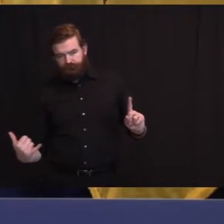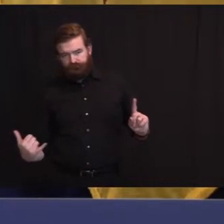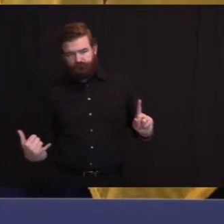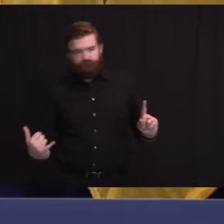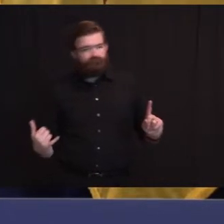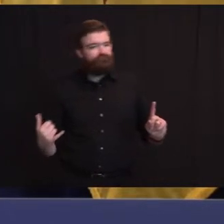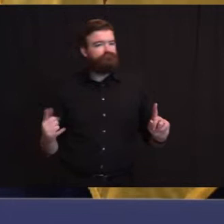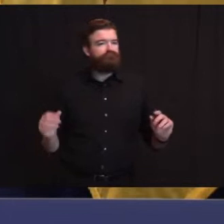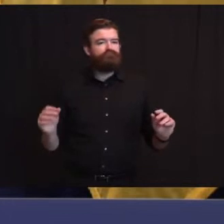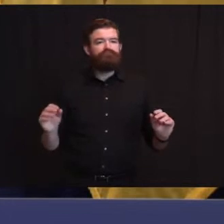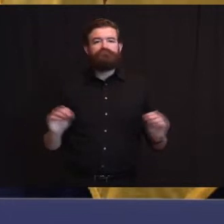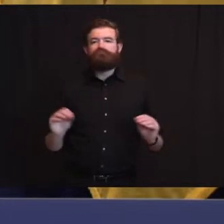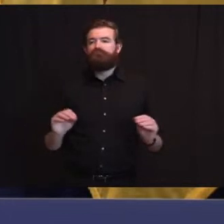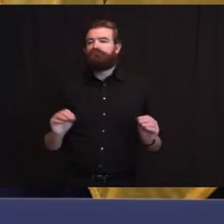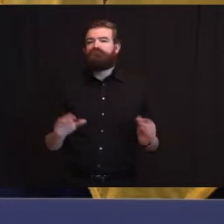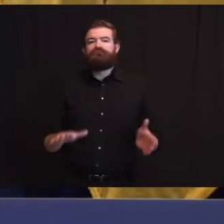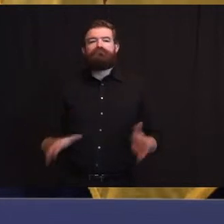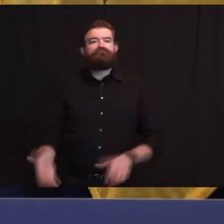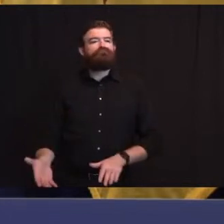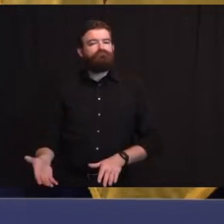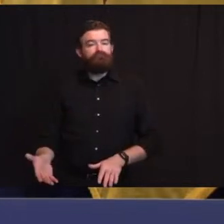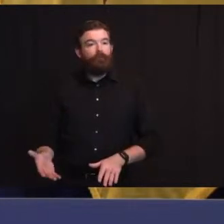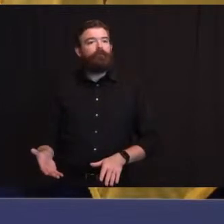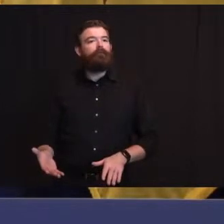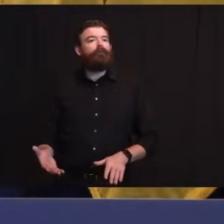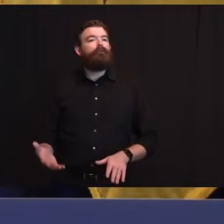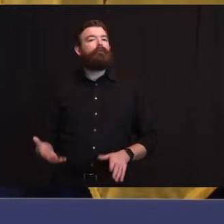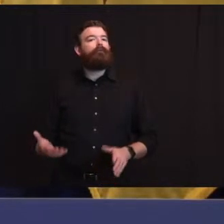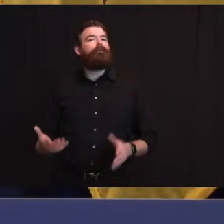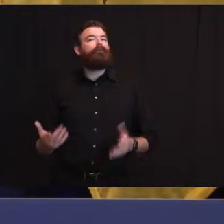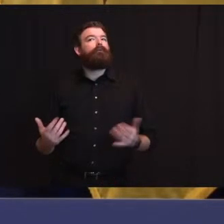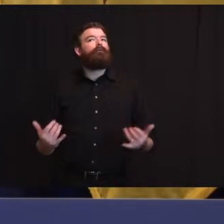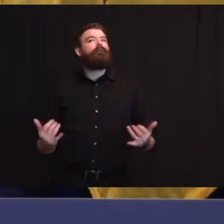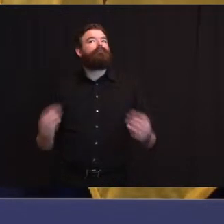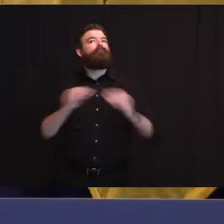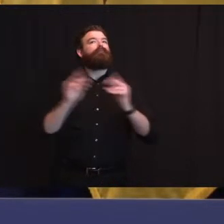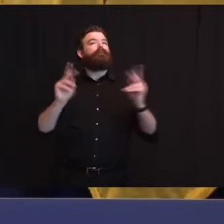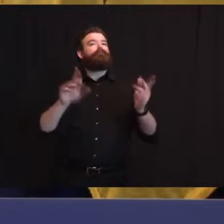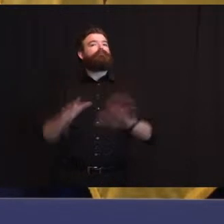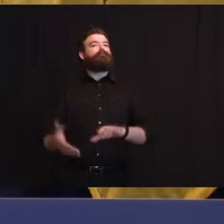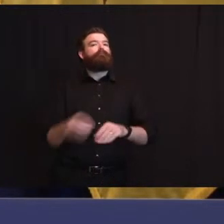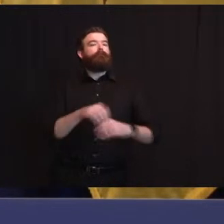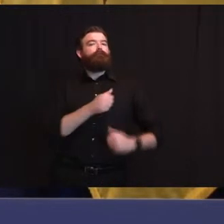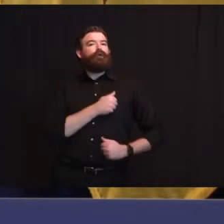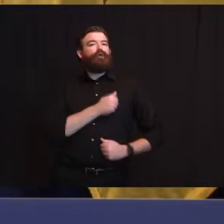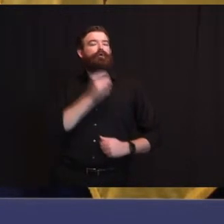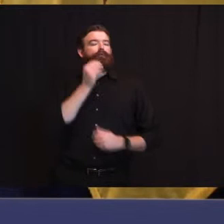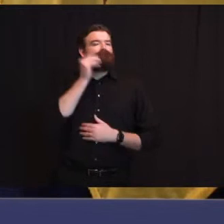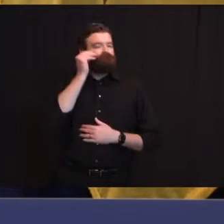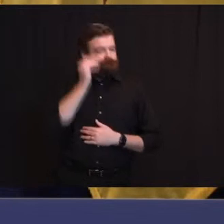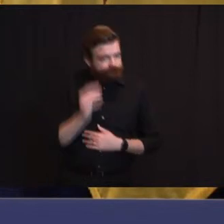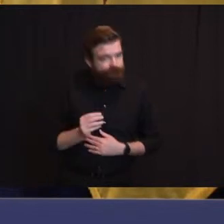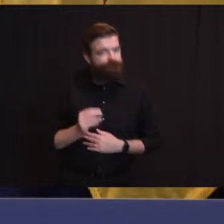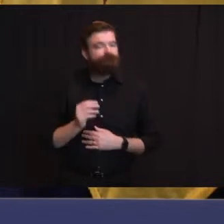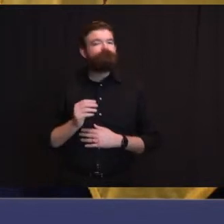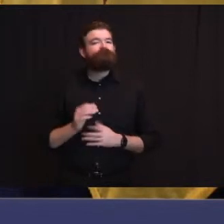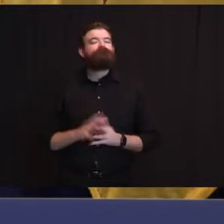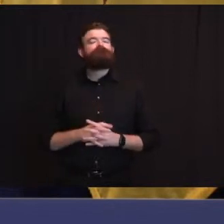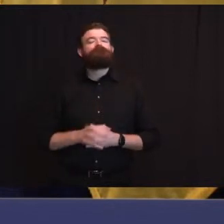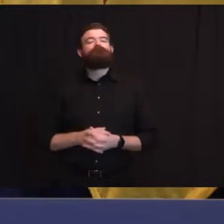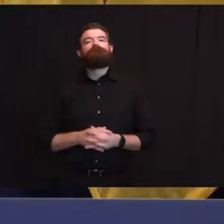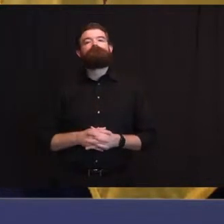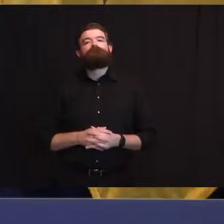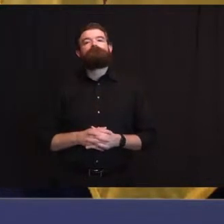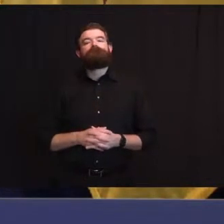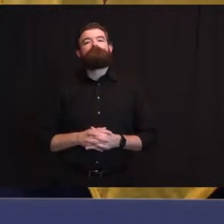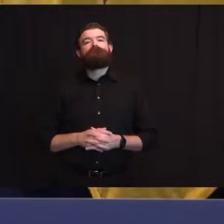Vineland was really largely spared, not entirely. They had lost three early on, but now this is kind